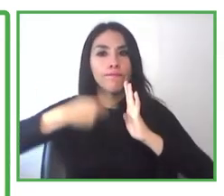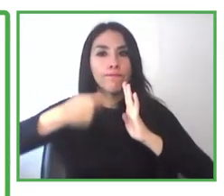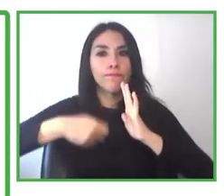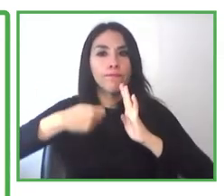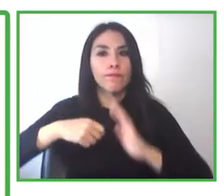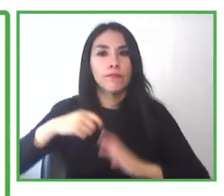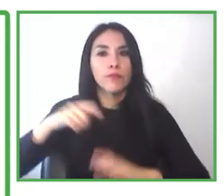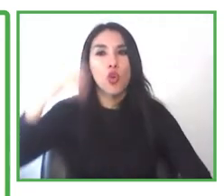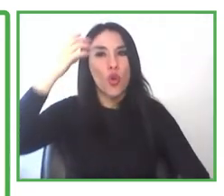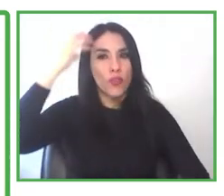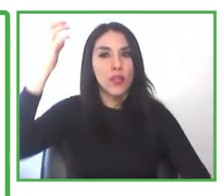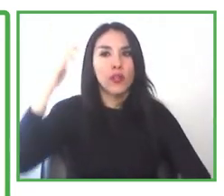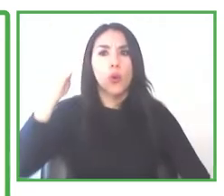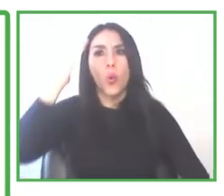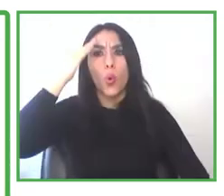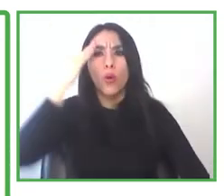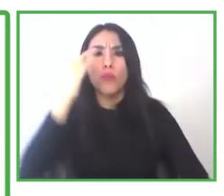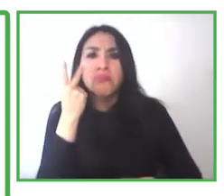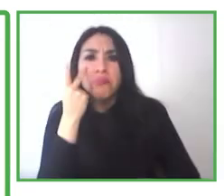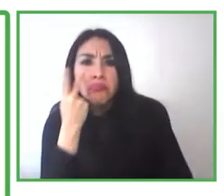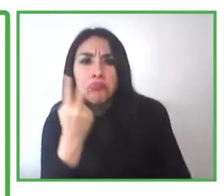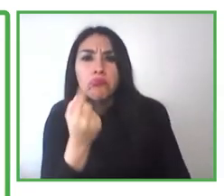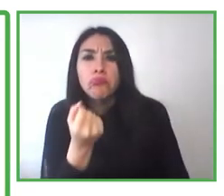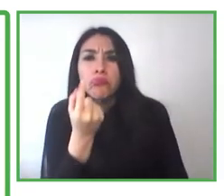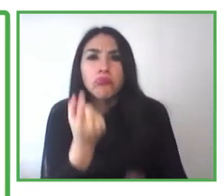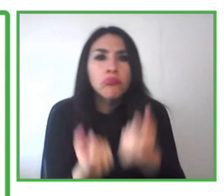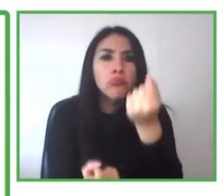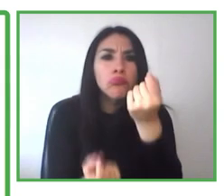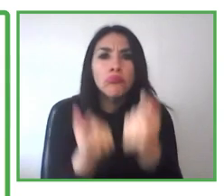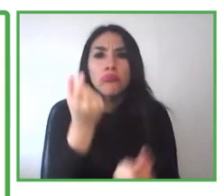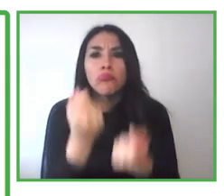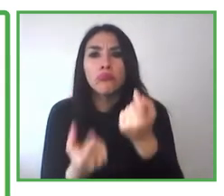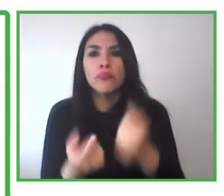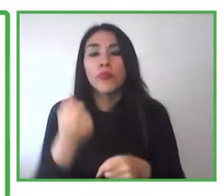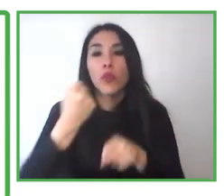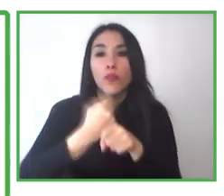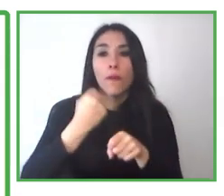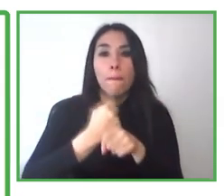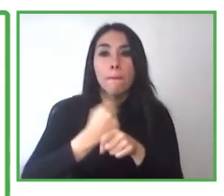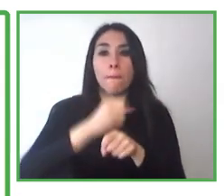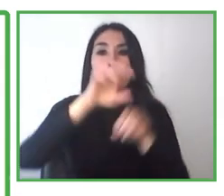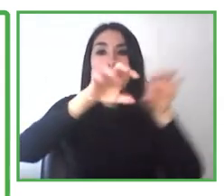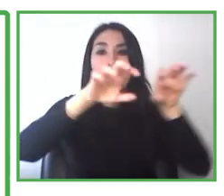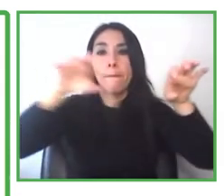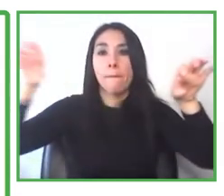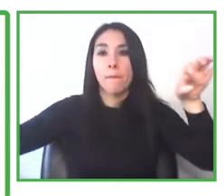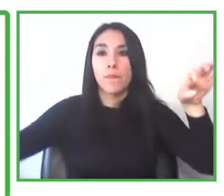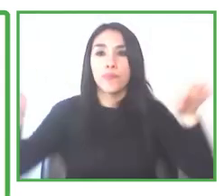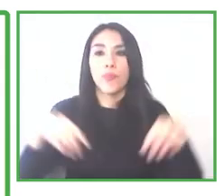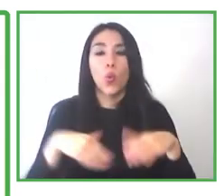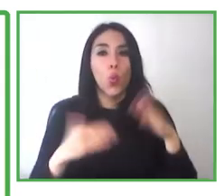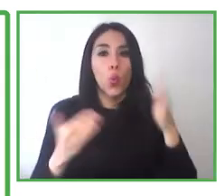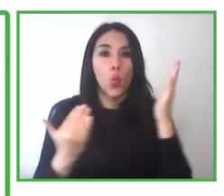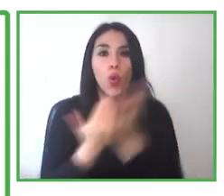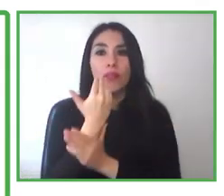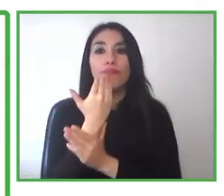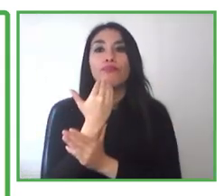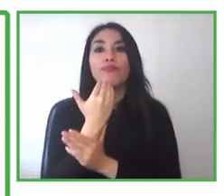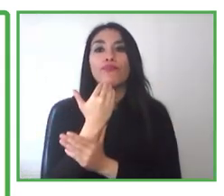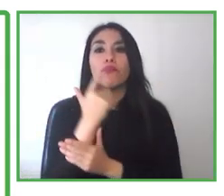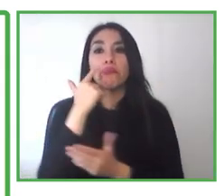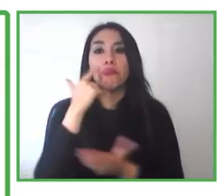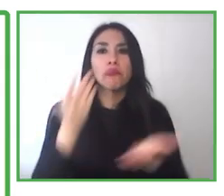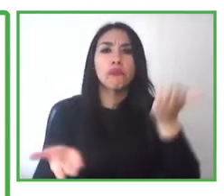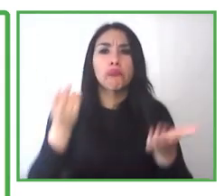method of employment with the support of new group of clients. So, we give the floor to Kanerva within this presentation,